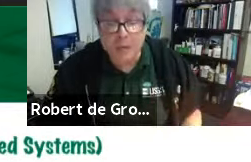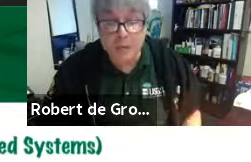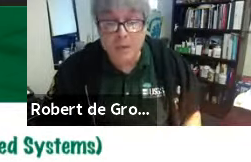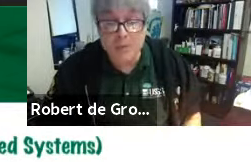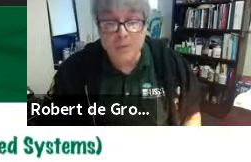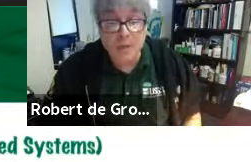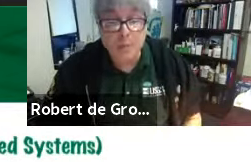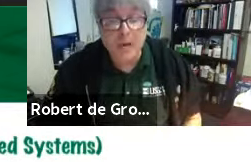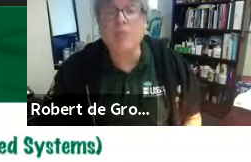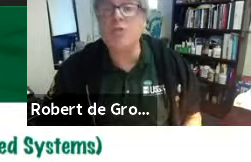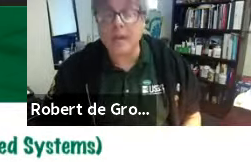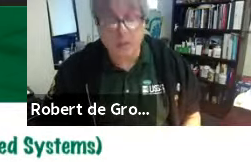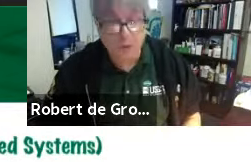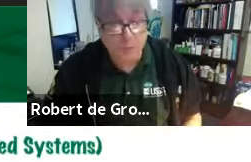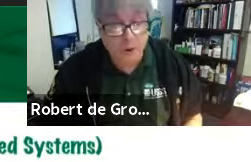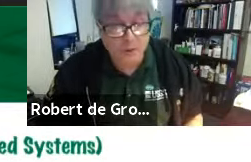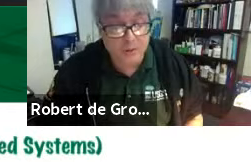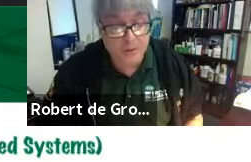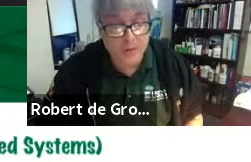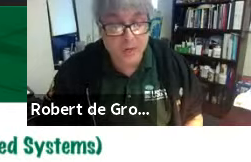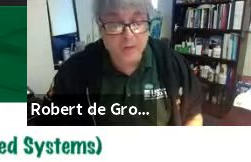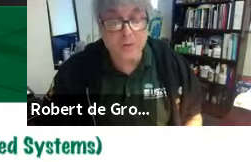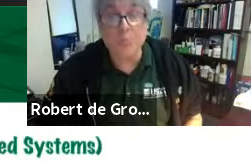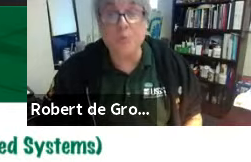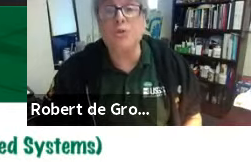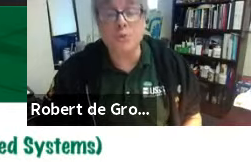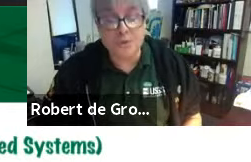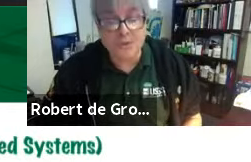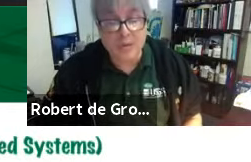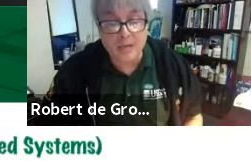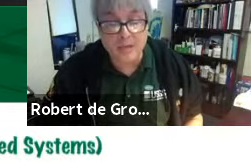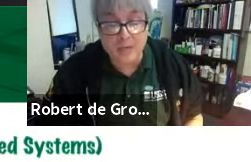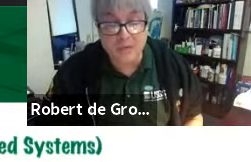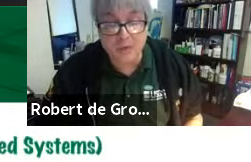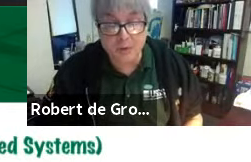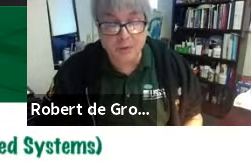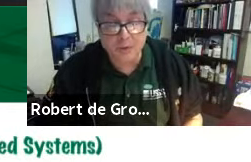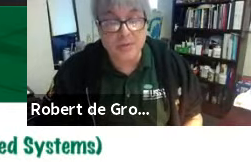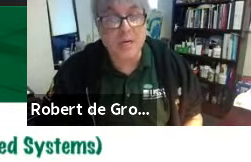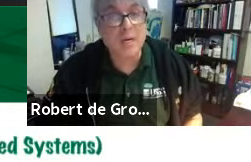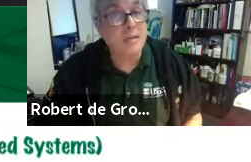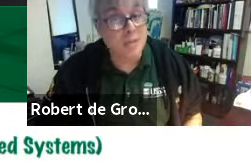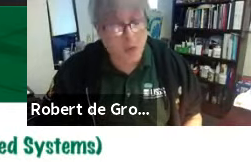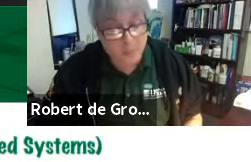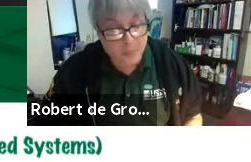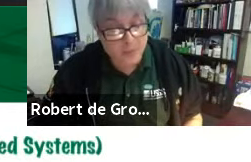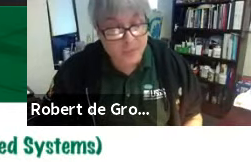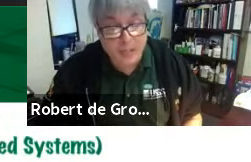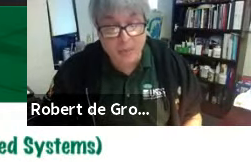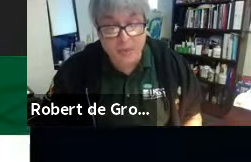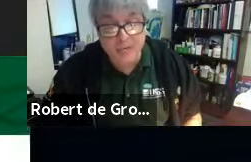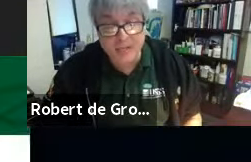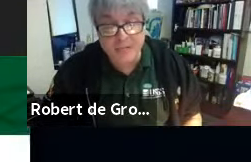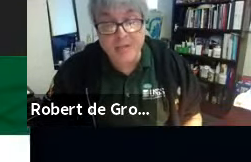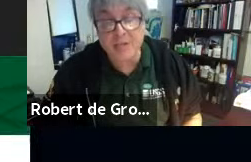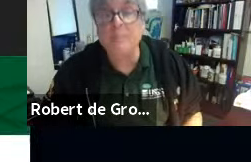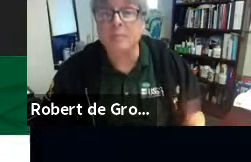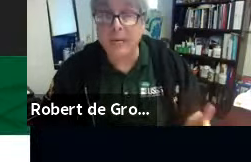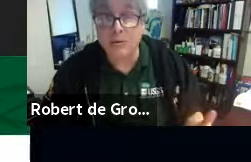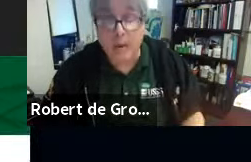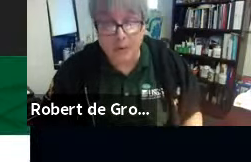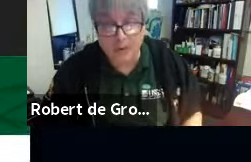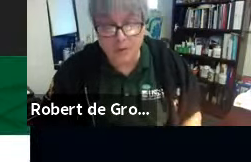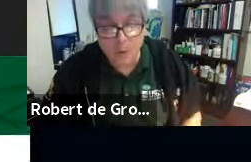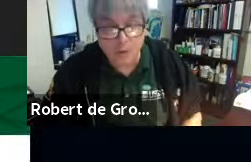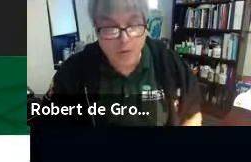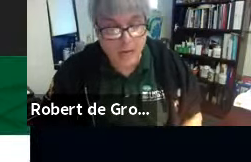being used by ShakeAlert partners to produce and deliver alerts that tell people to take a protective action